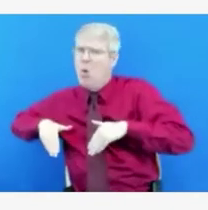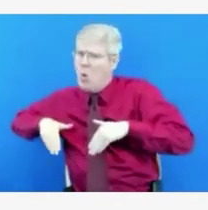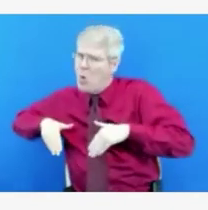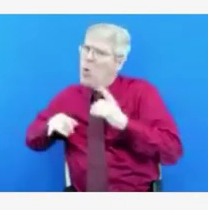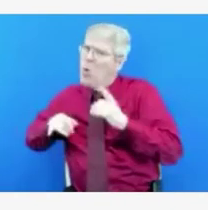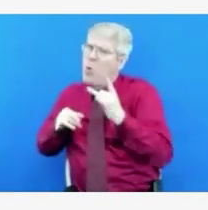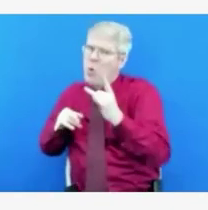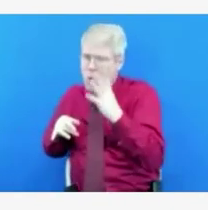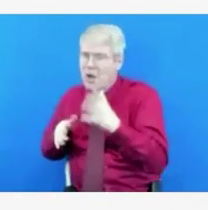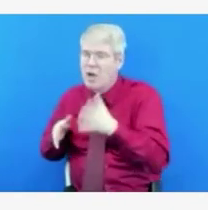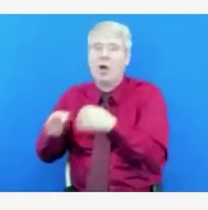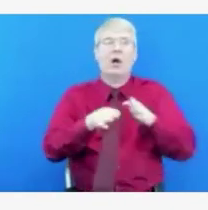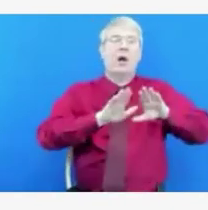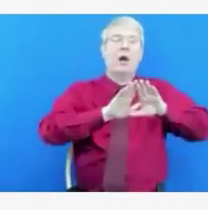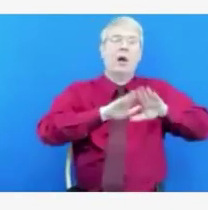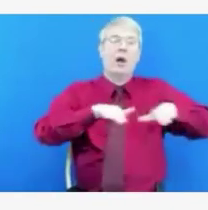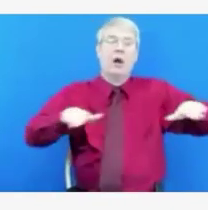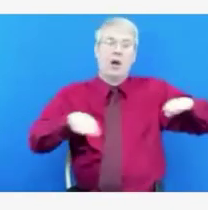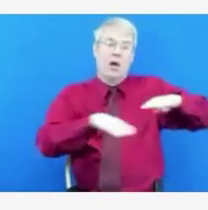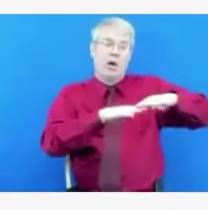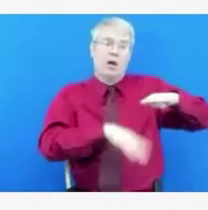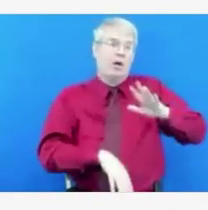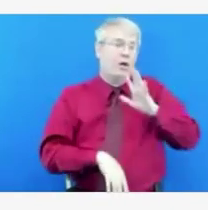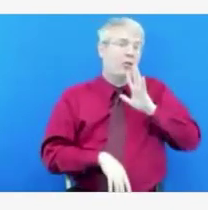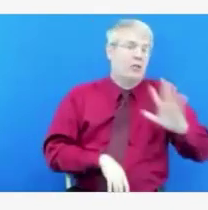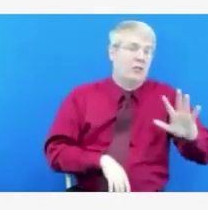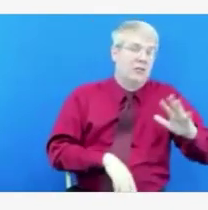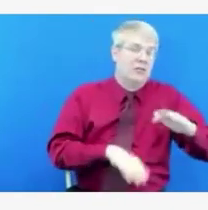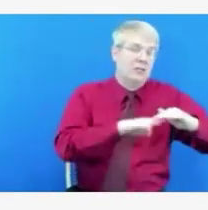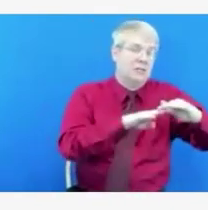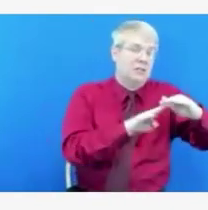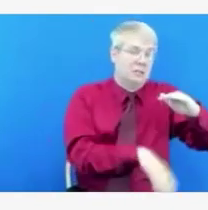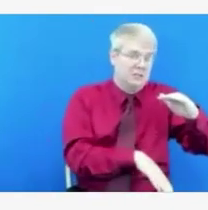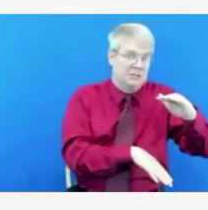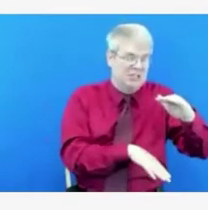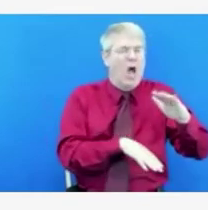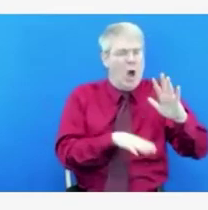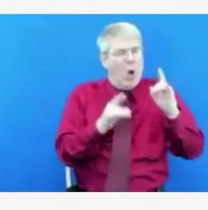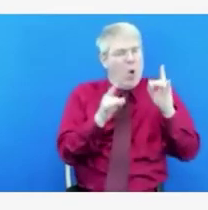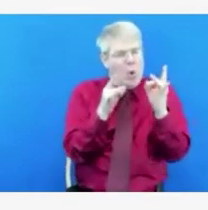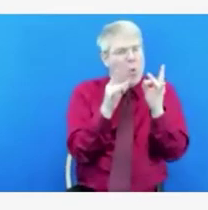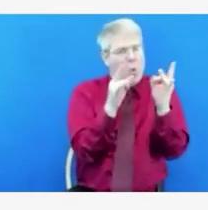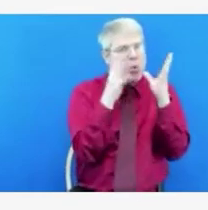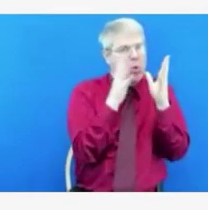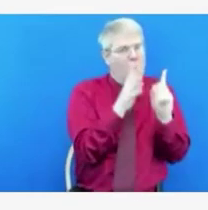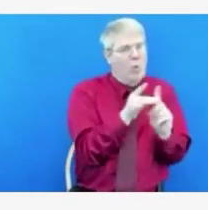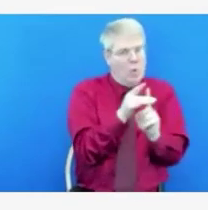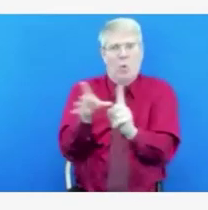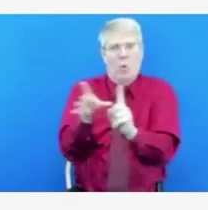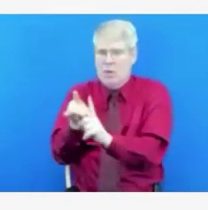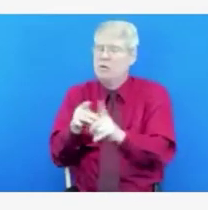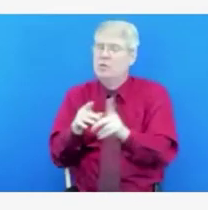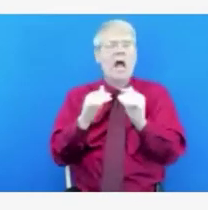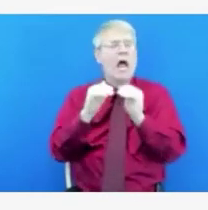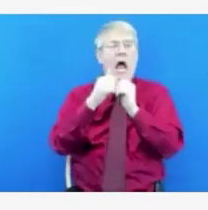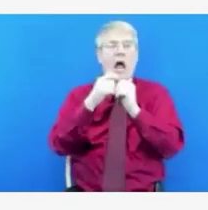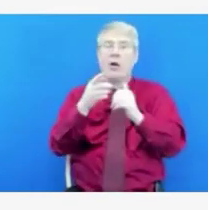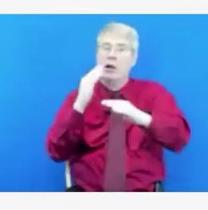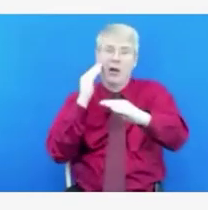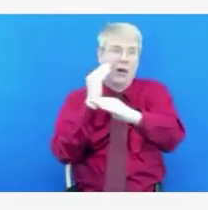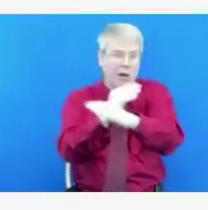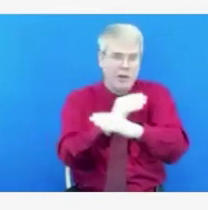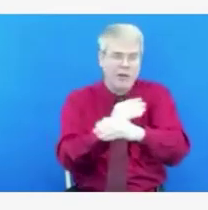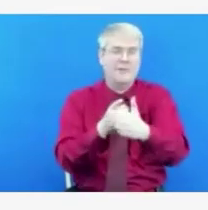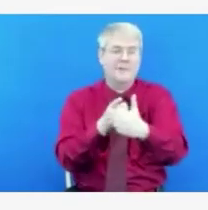some tips for safe holidays, holiday gatherings include getting COVID vaccine if you're eligible, wearing face coverings if you're in crowded